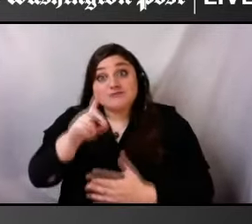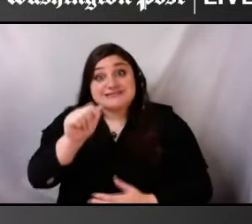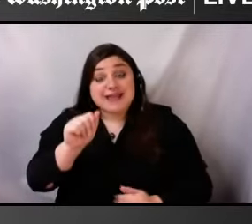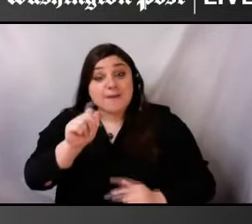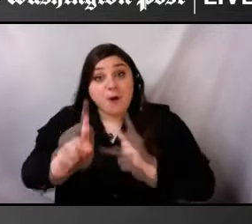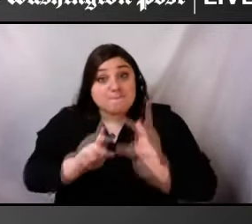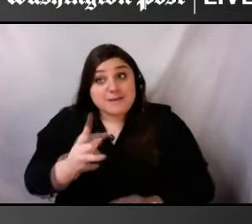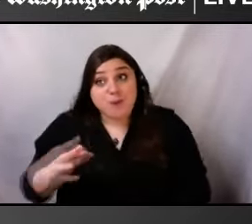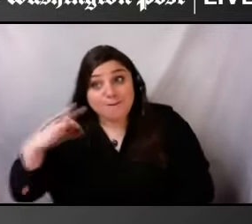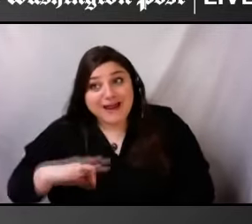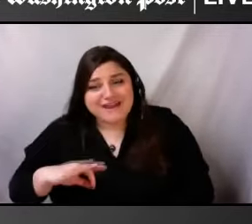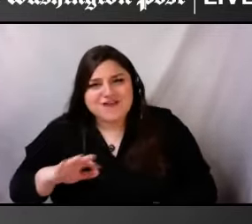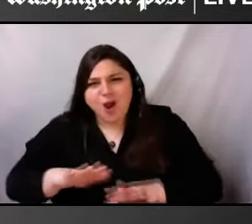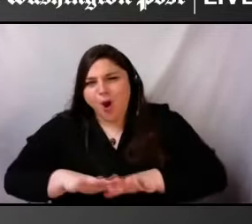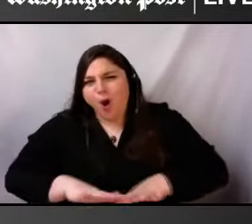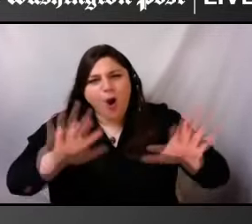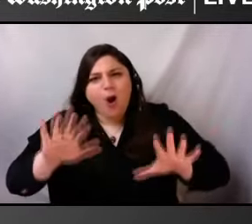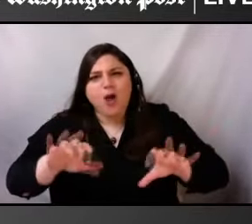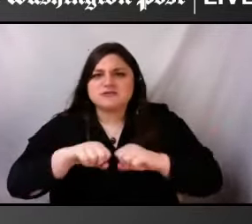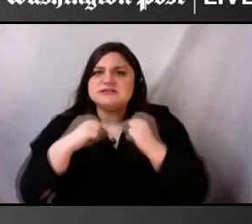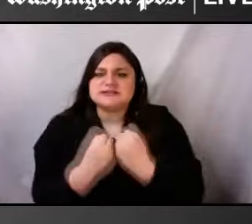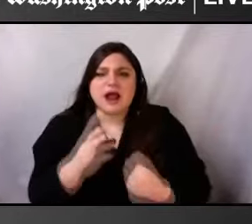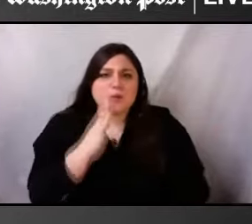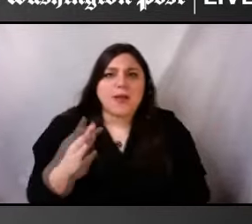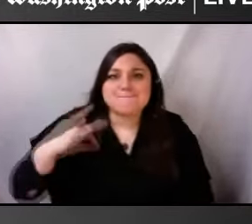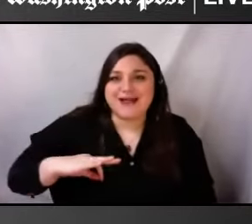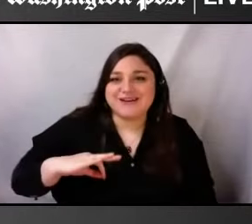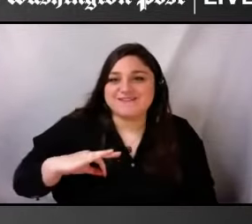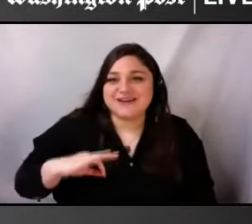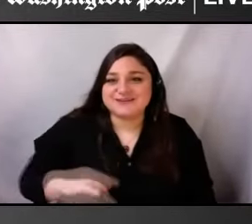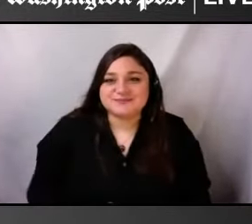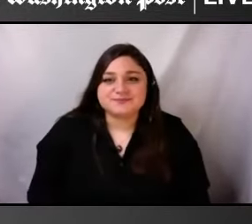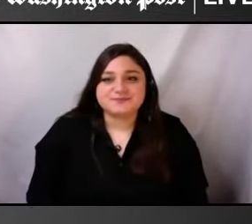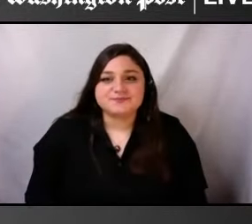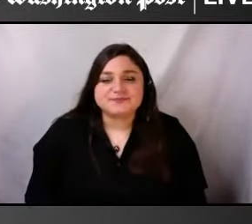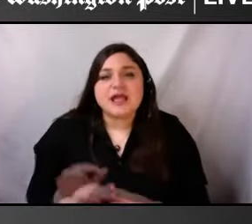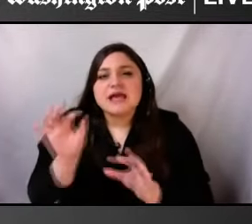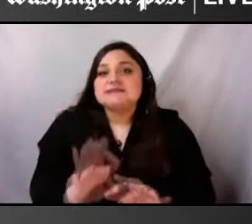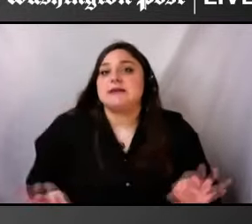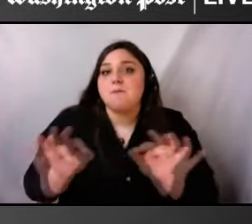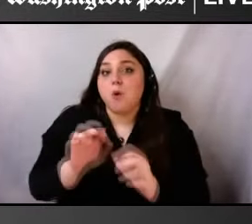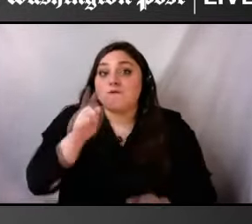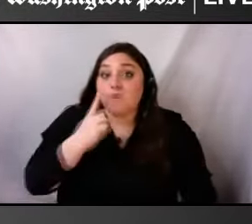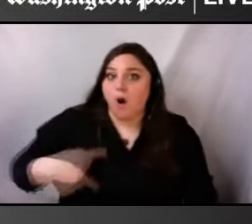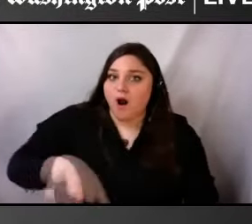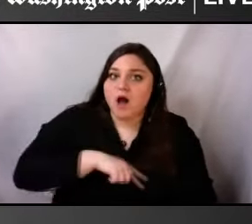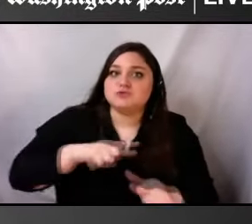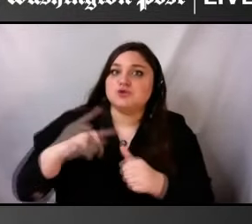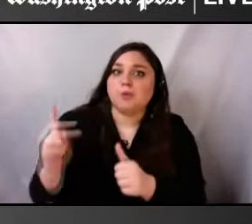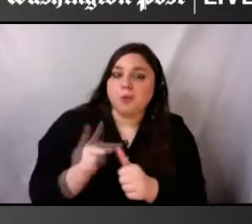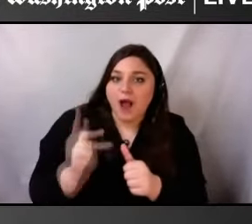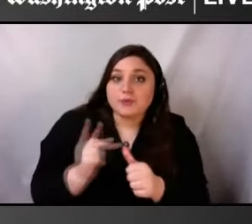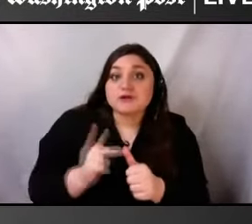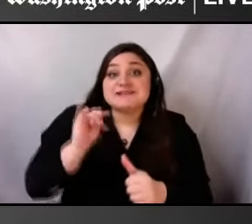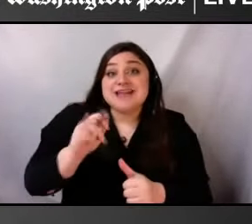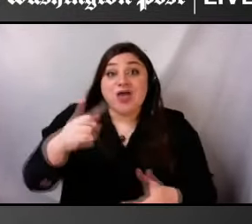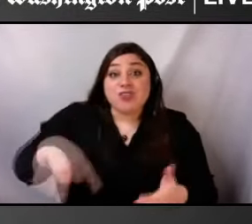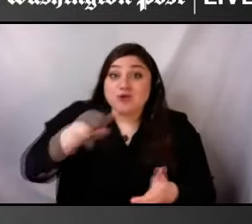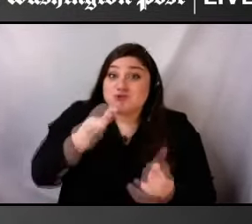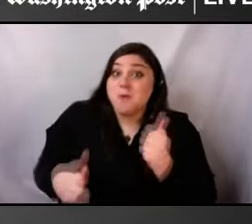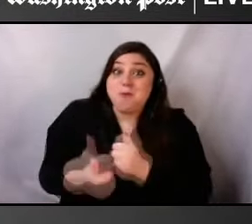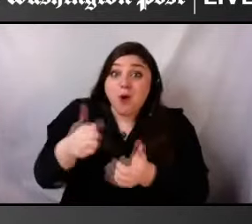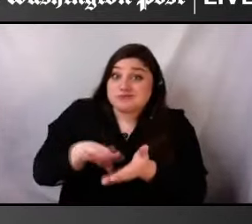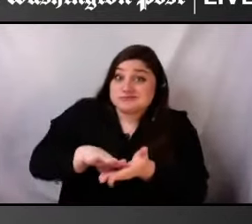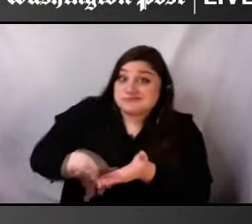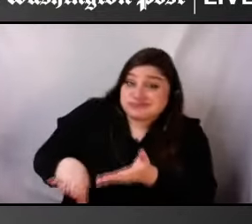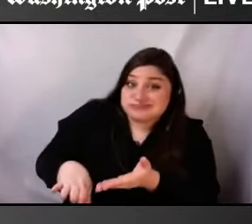And so prioritizing, ensuring that the most marginalized amongst us, that would be disabled people,